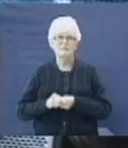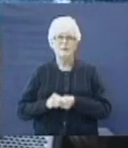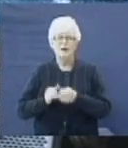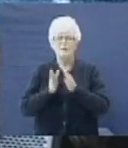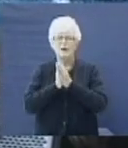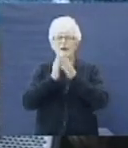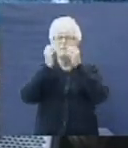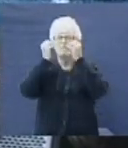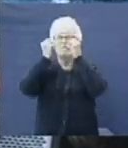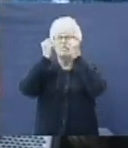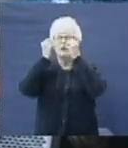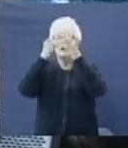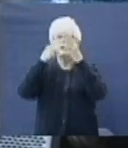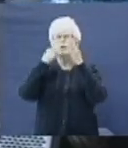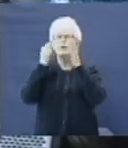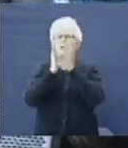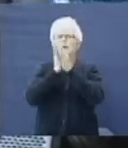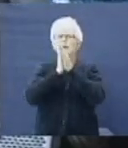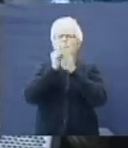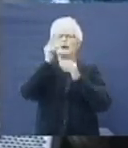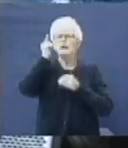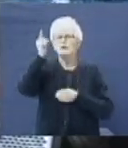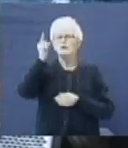Dear Heavenly Father, God, we praise you.